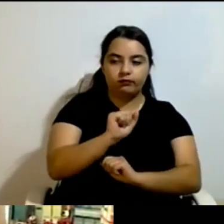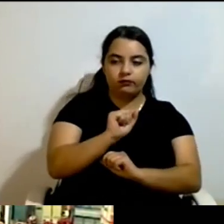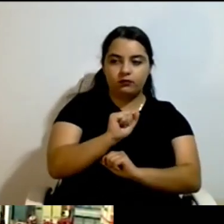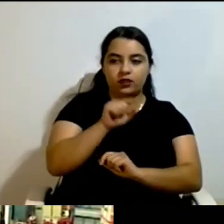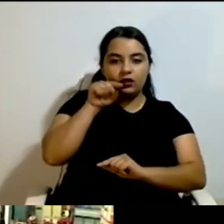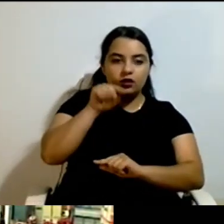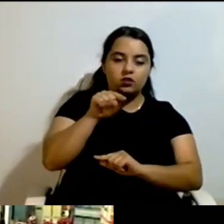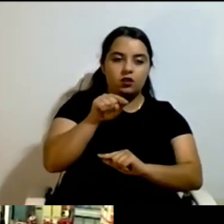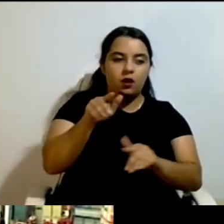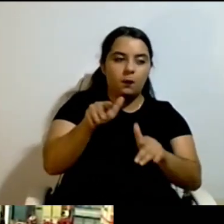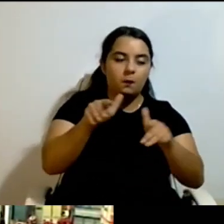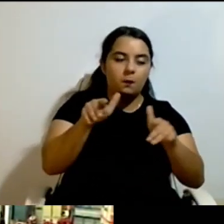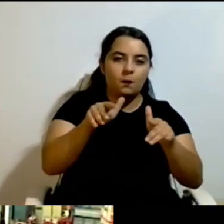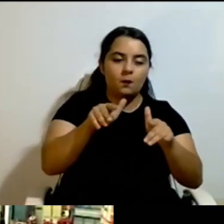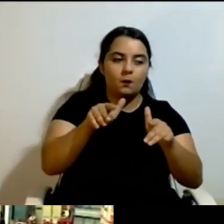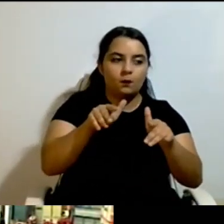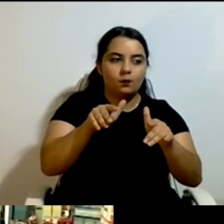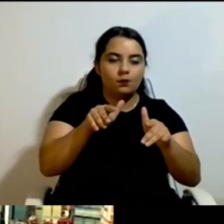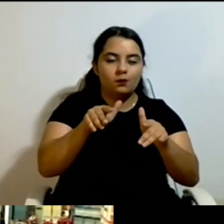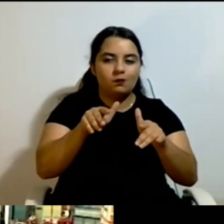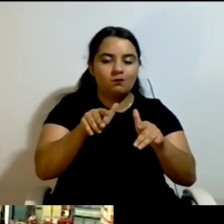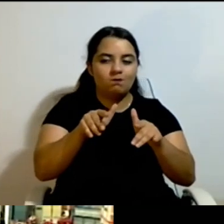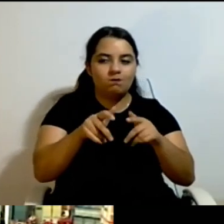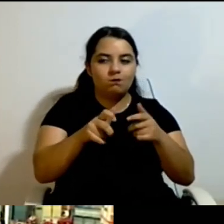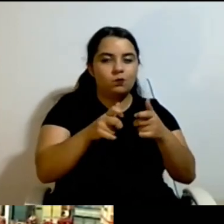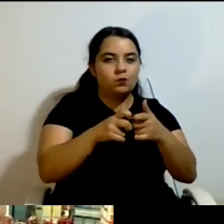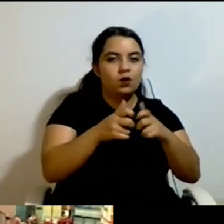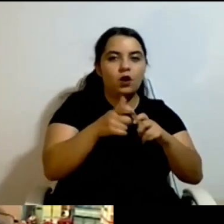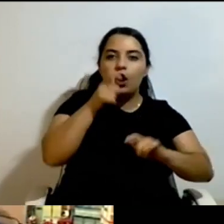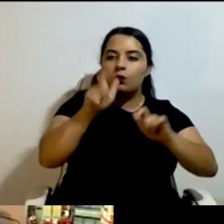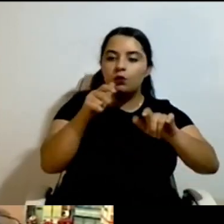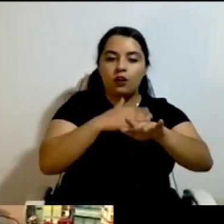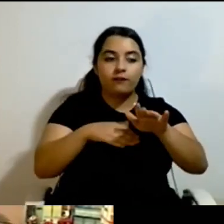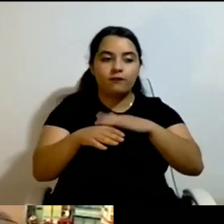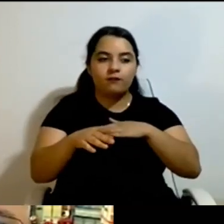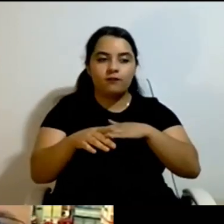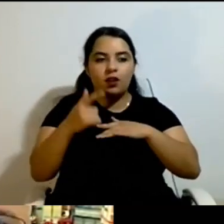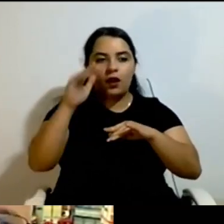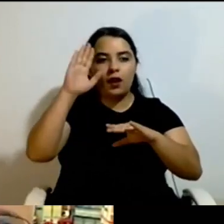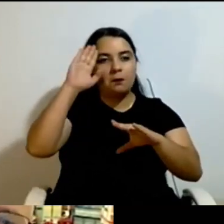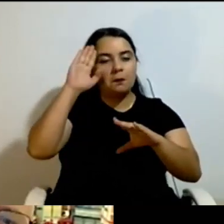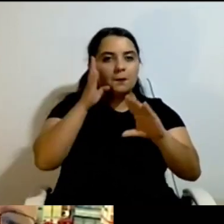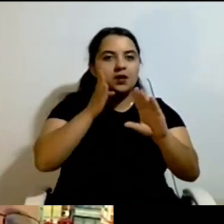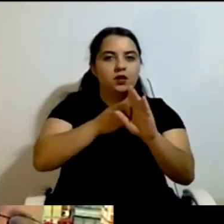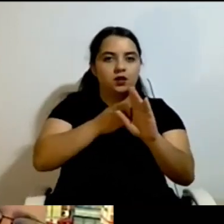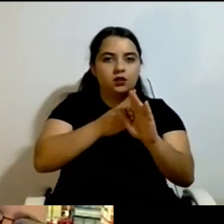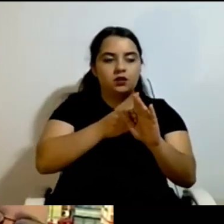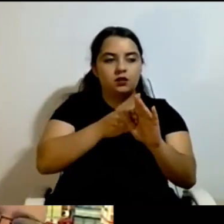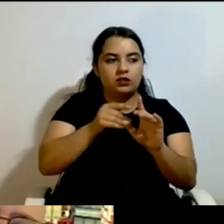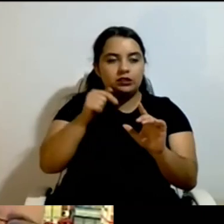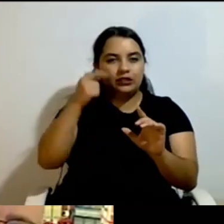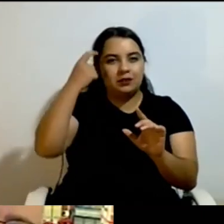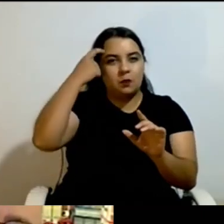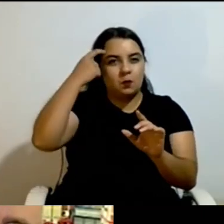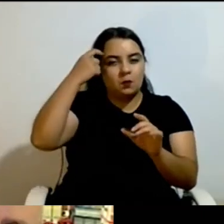People with psychiatric disabilities have a special, we have had special provisions for them. For instance, they have